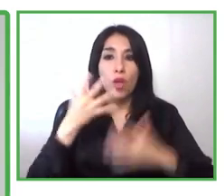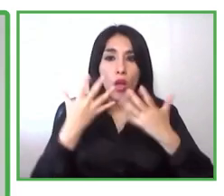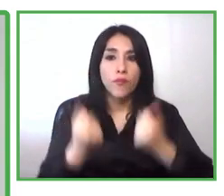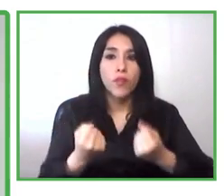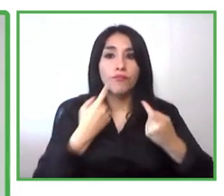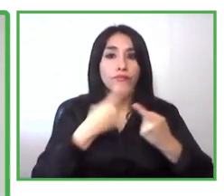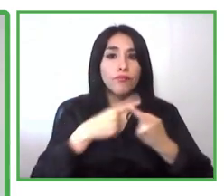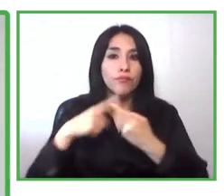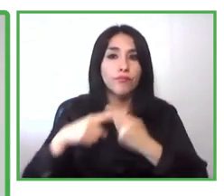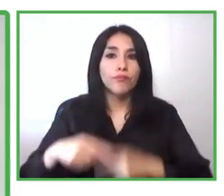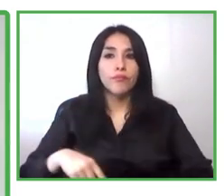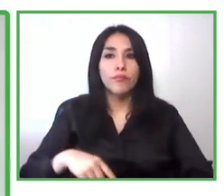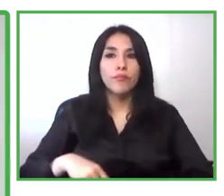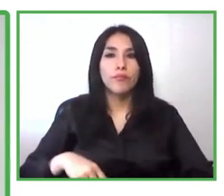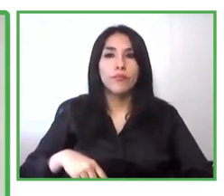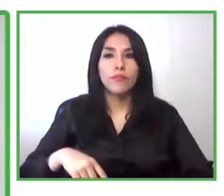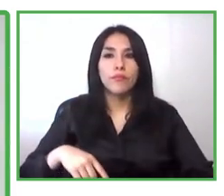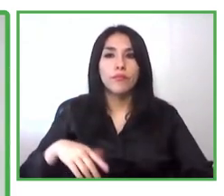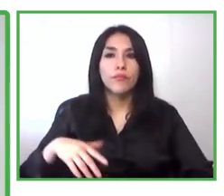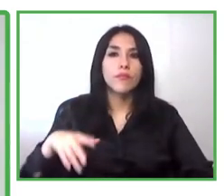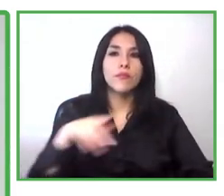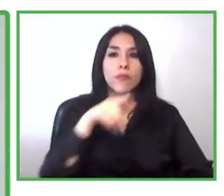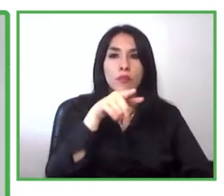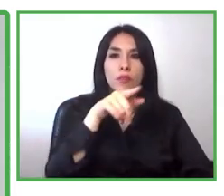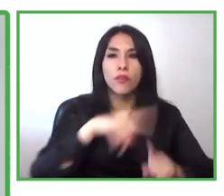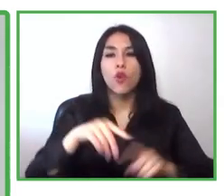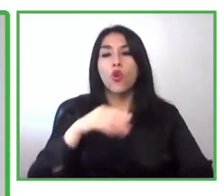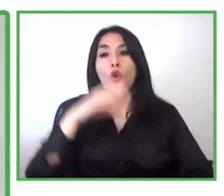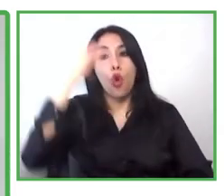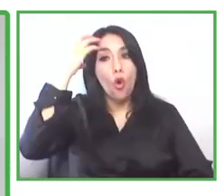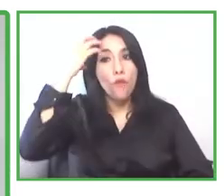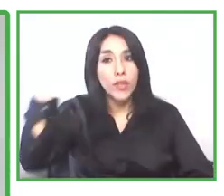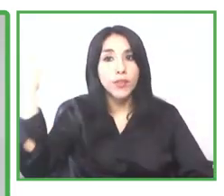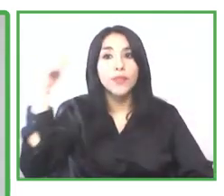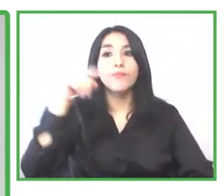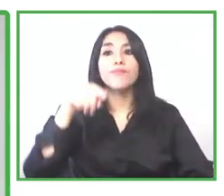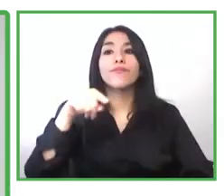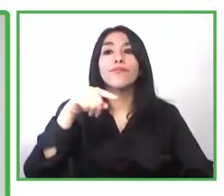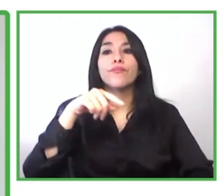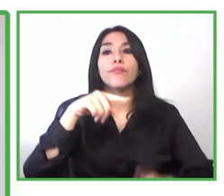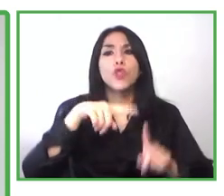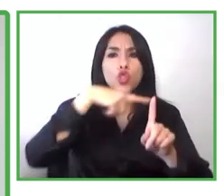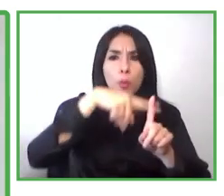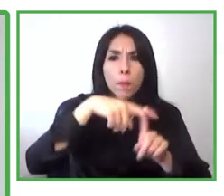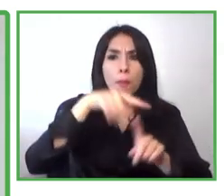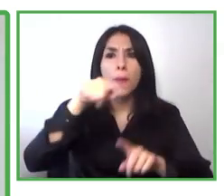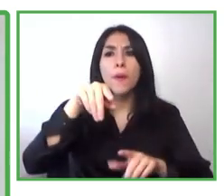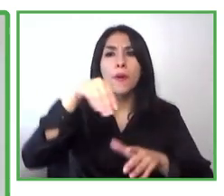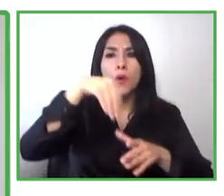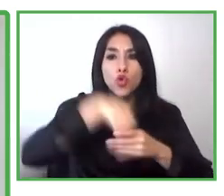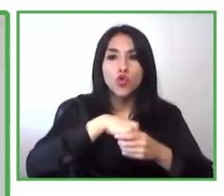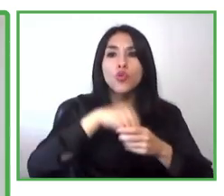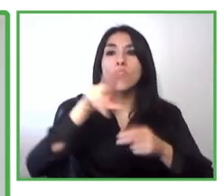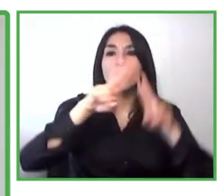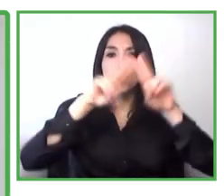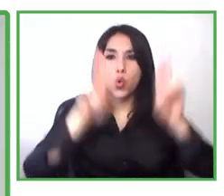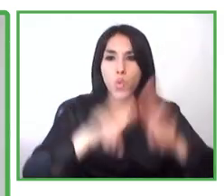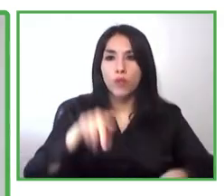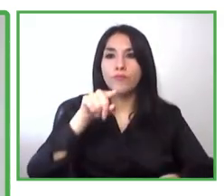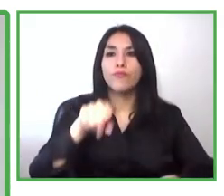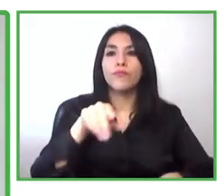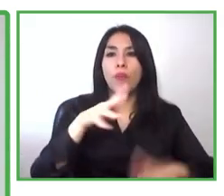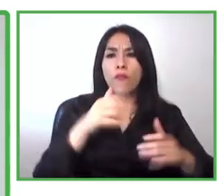from the private uh participation of the government and the multilateral bank and also there are participation of the academy